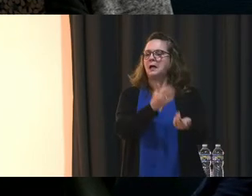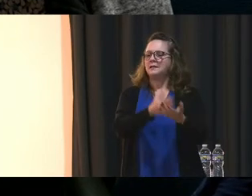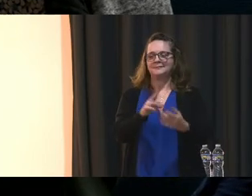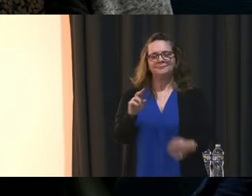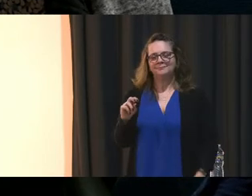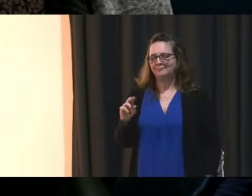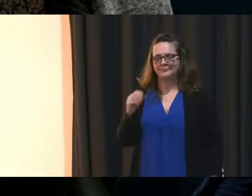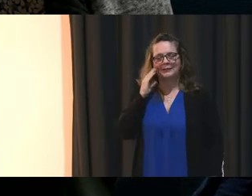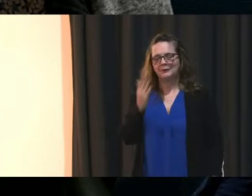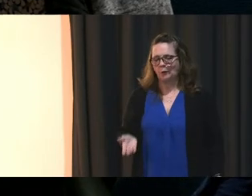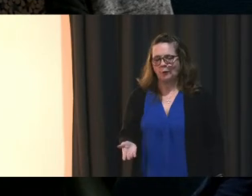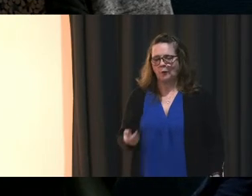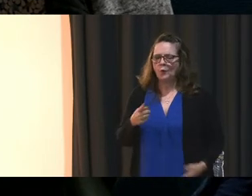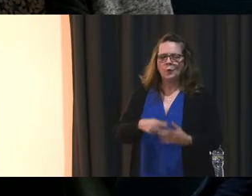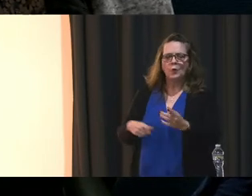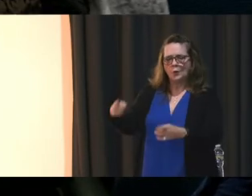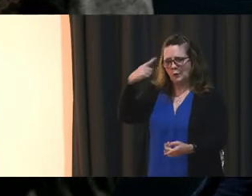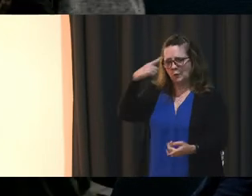What do you think?